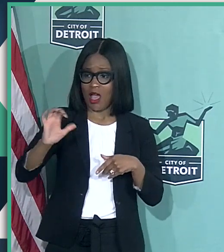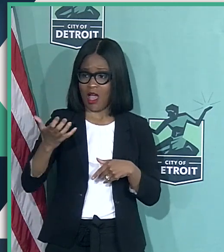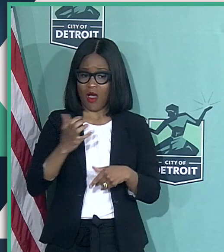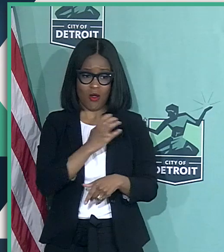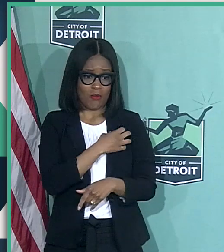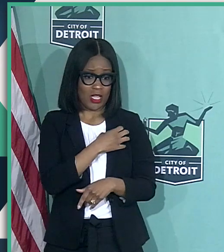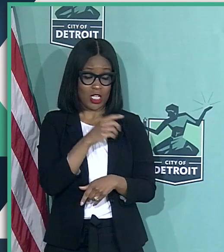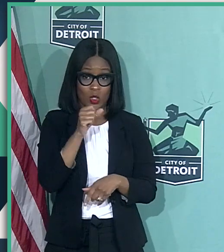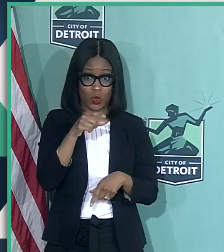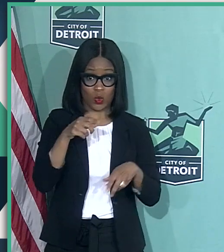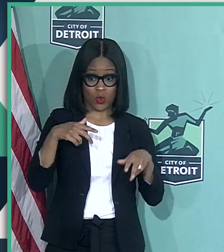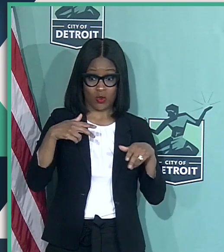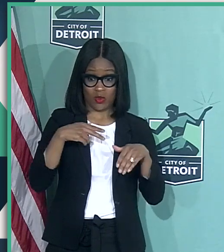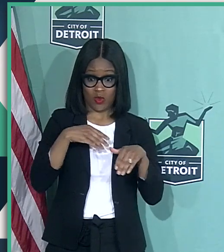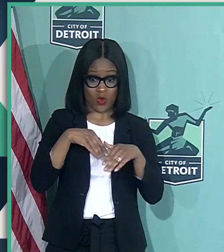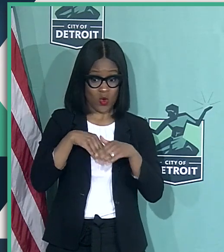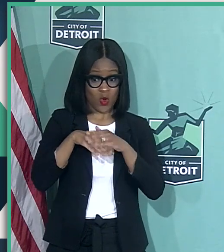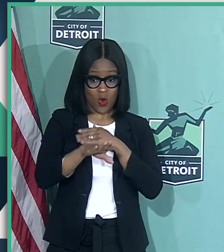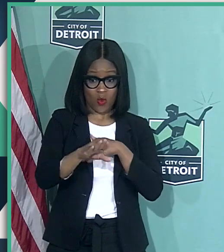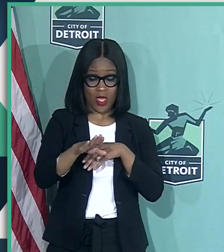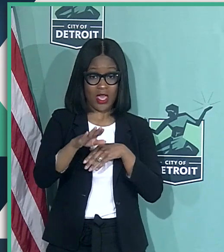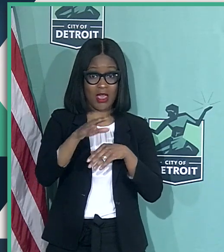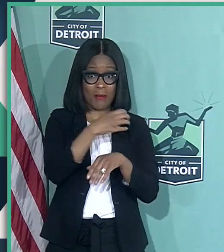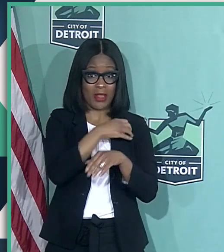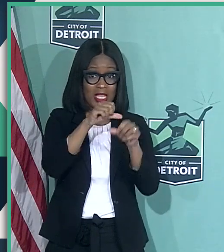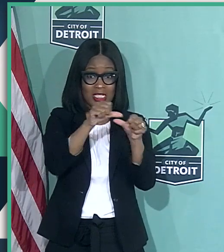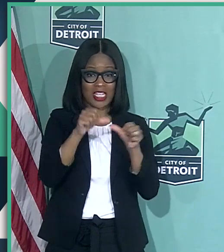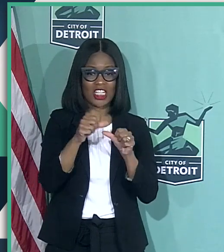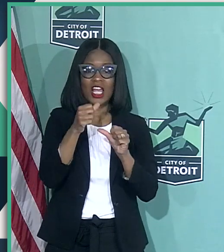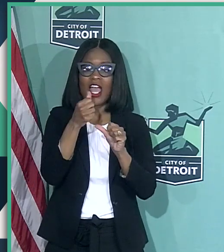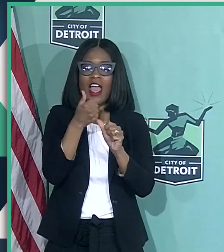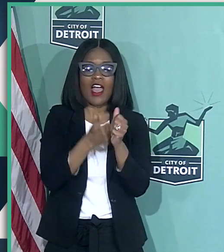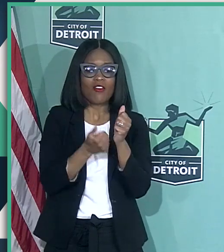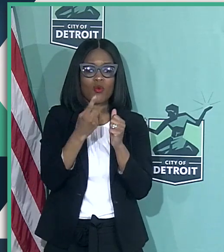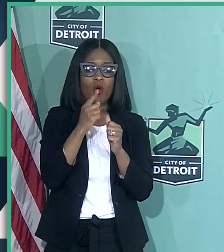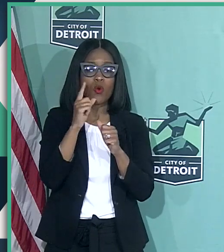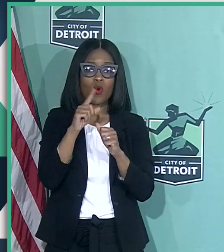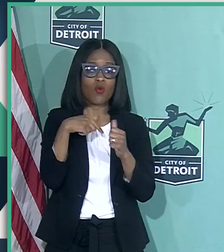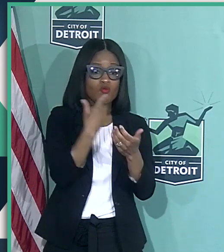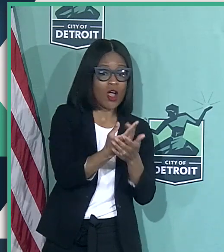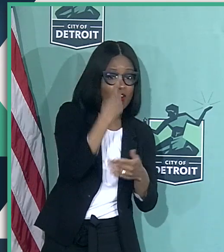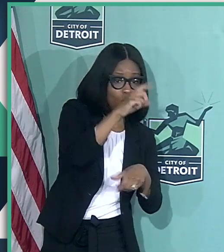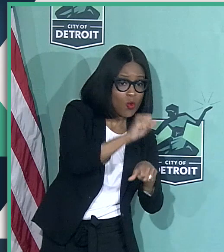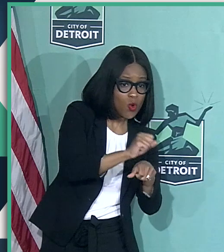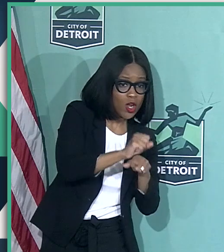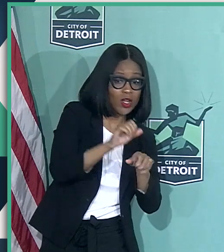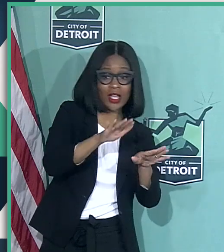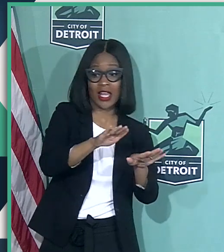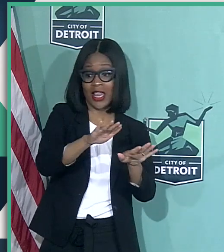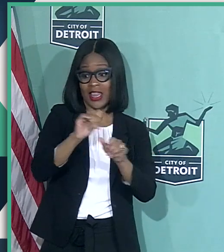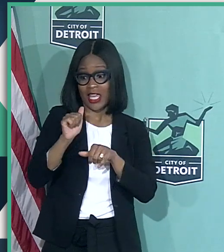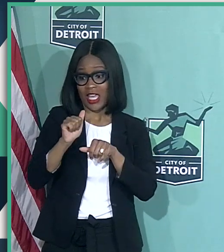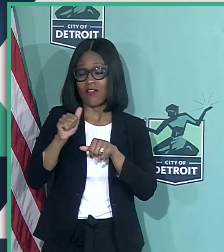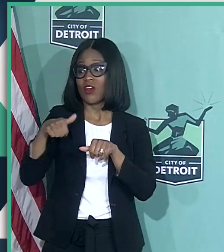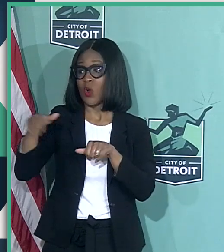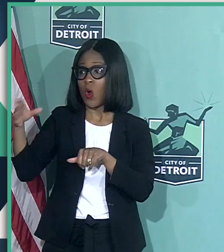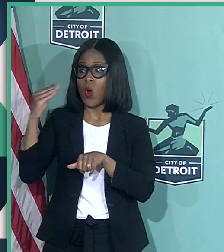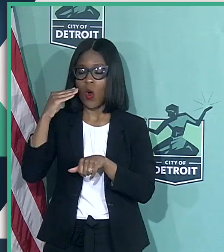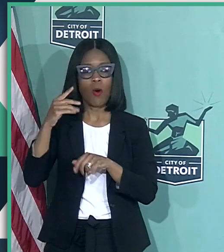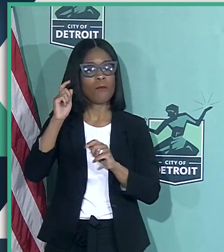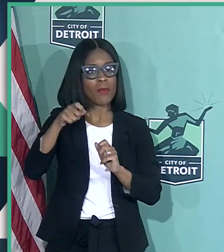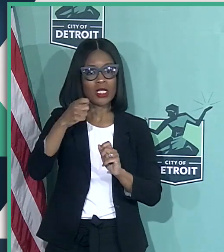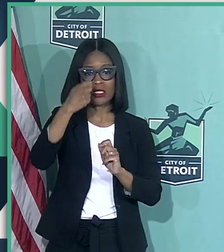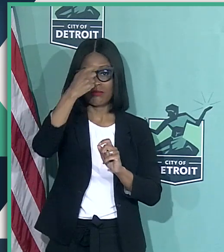when you walk into a police station, every police officer coming on and off duty gets their temperature check. As I reported out I think a couple of weeks ago,